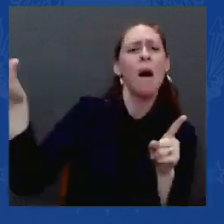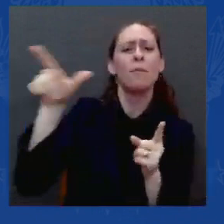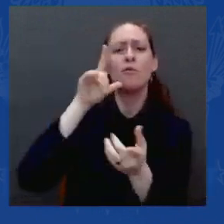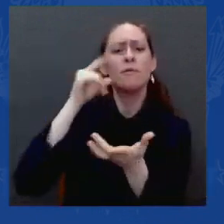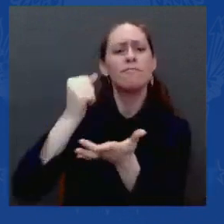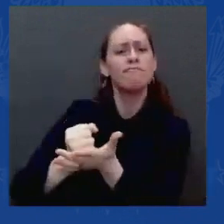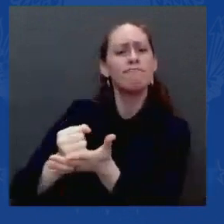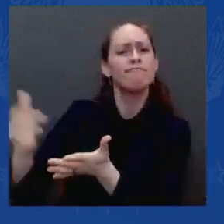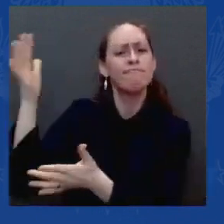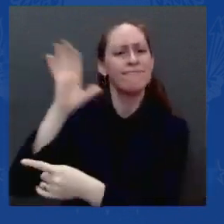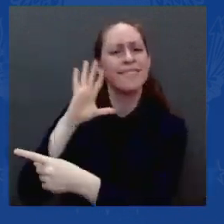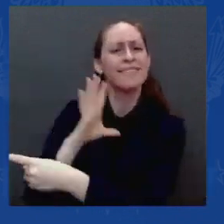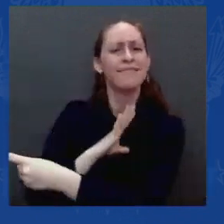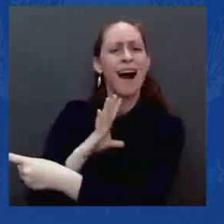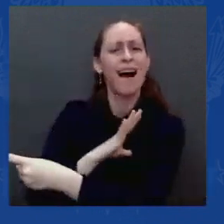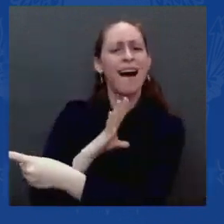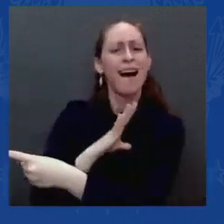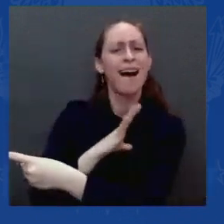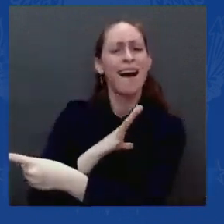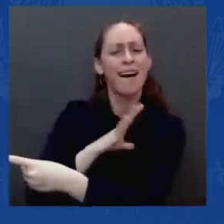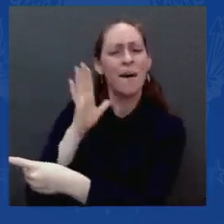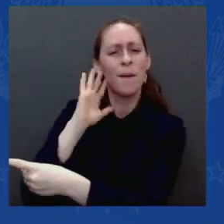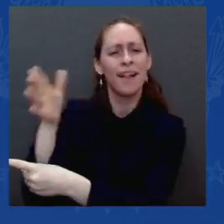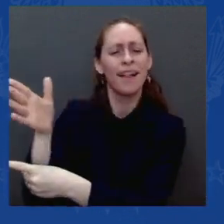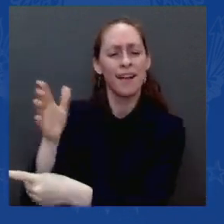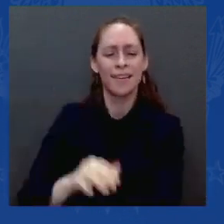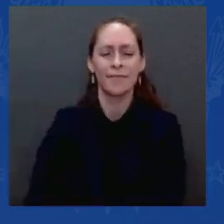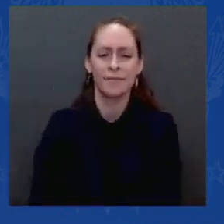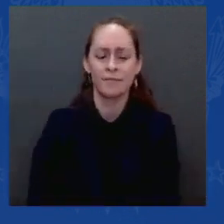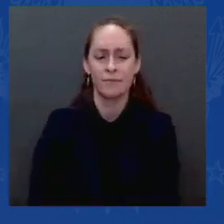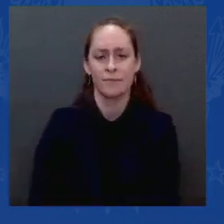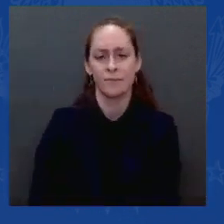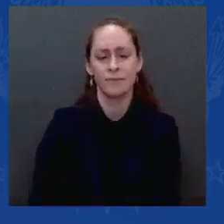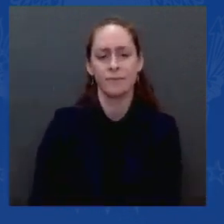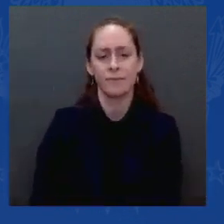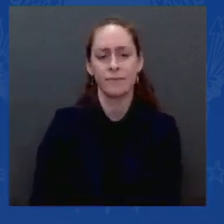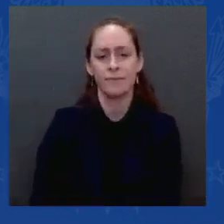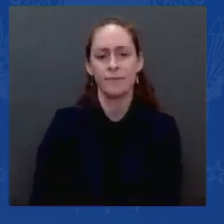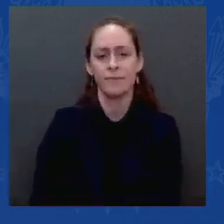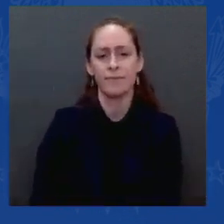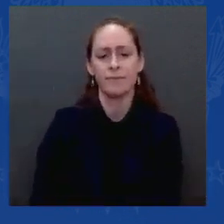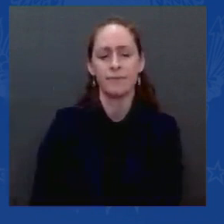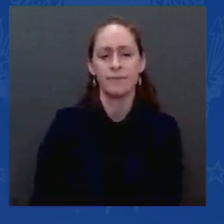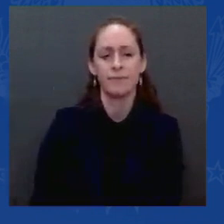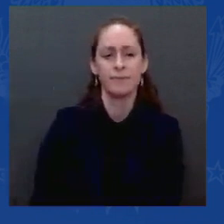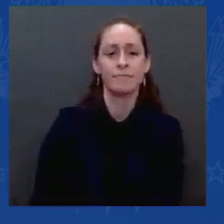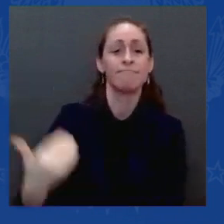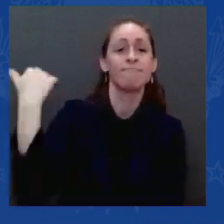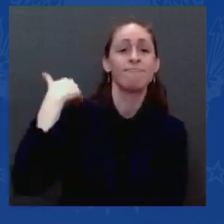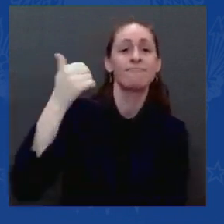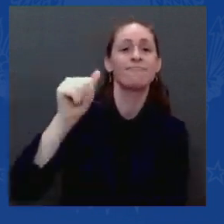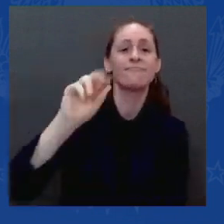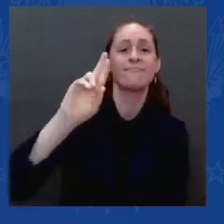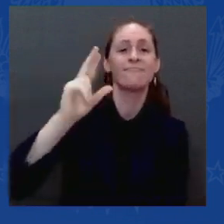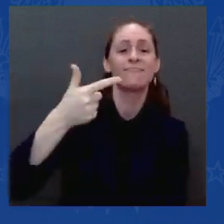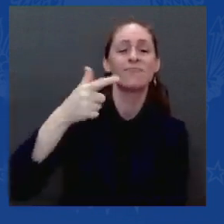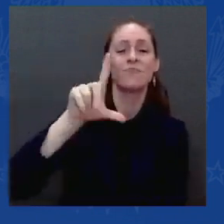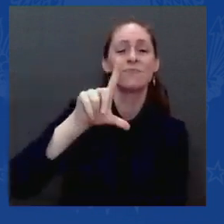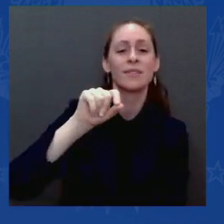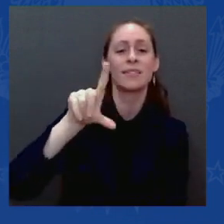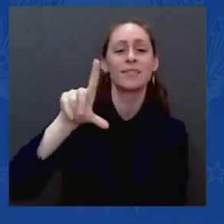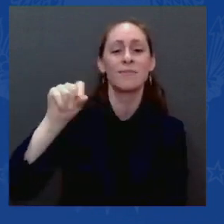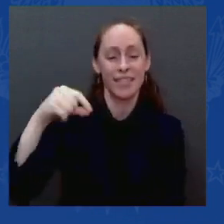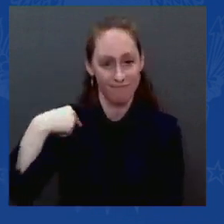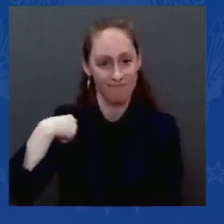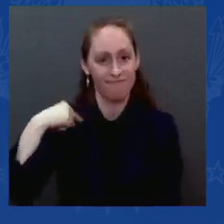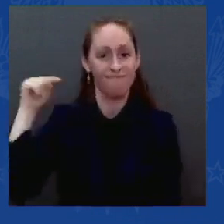party's nomination in August of 2020, I came to Mill 19 for my first major campaign stop. And I laid out my vision to